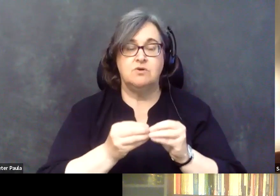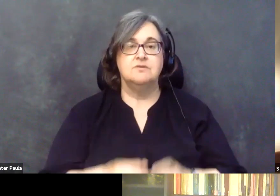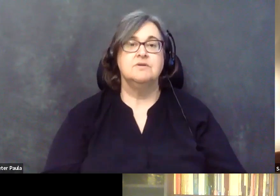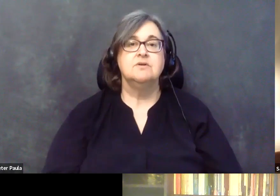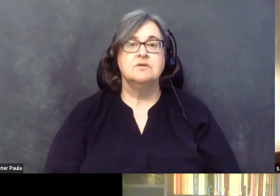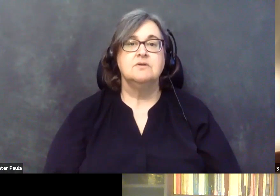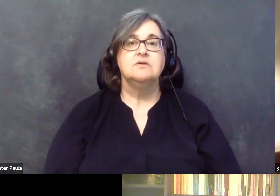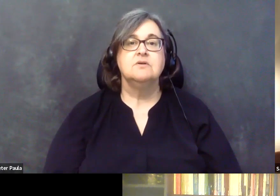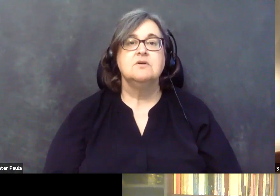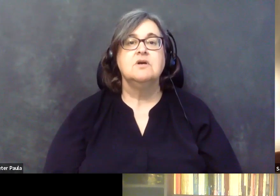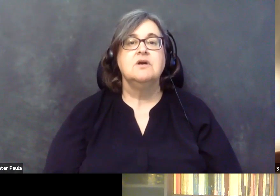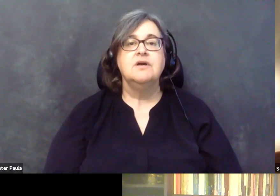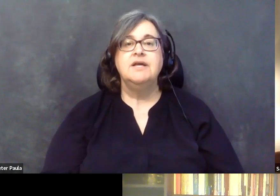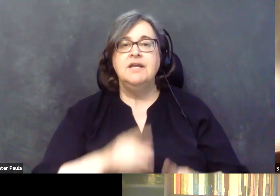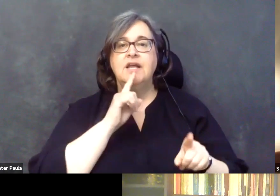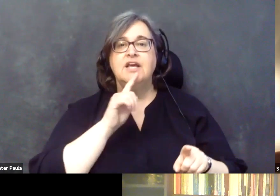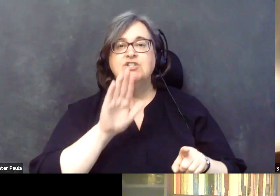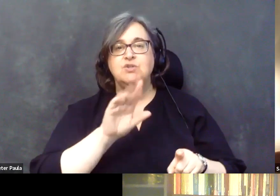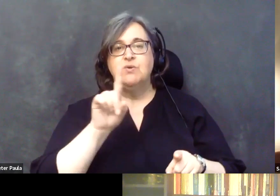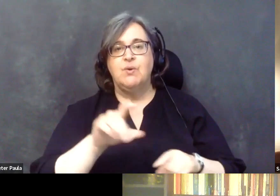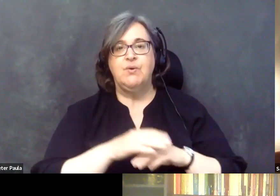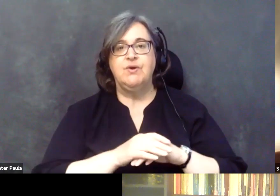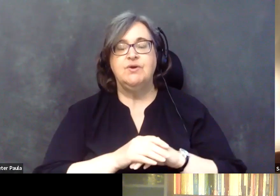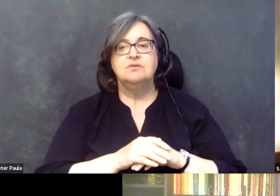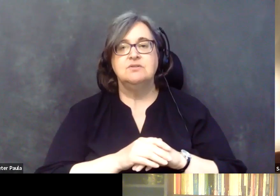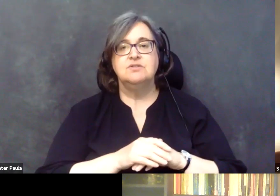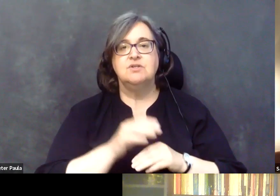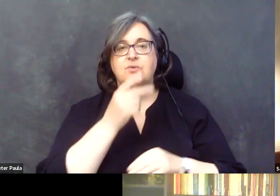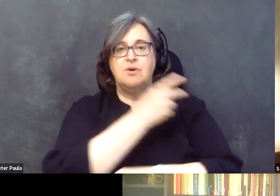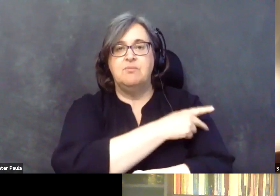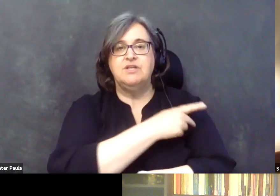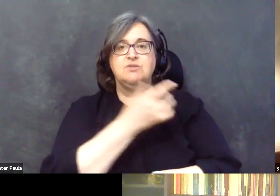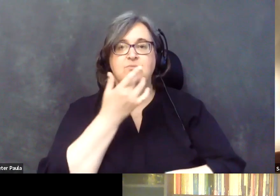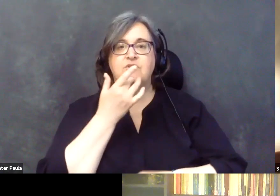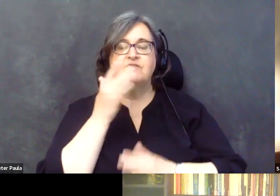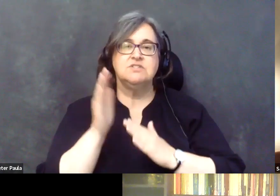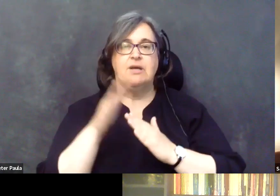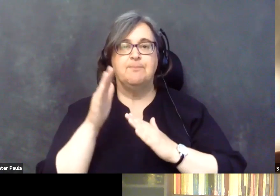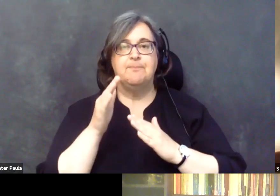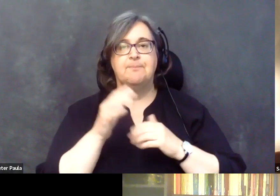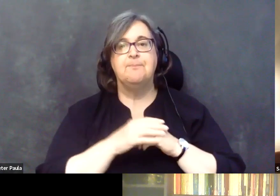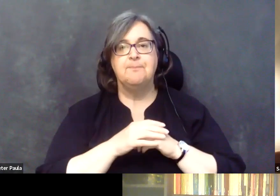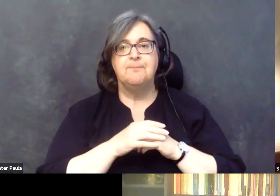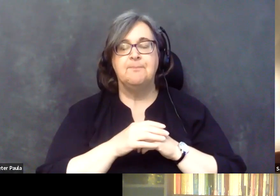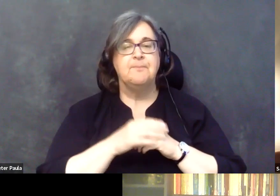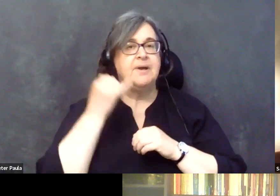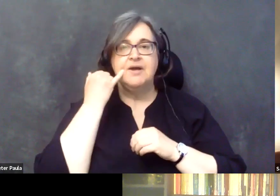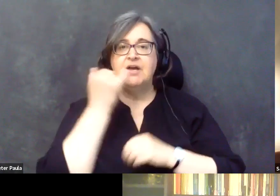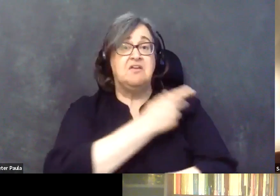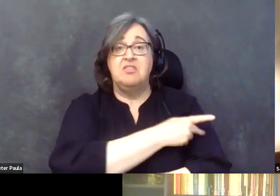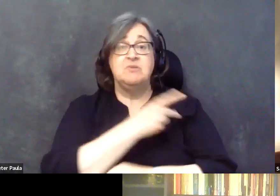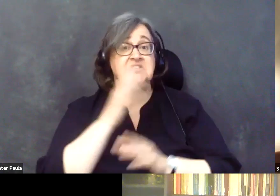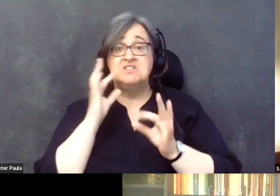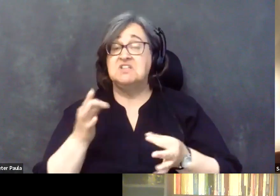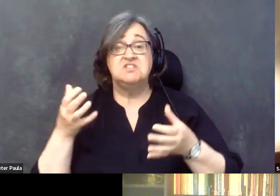but I think to answer your question, the patient, patient preference is number one. Uh, so if the patient doesn't choose